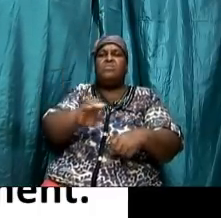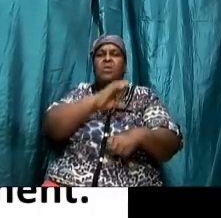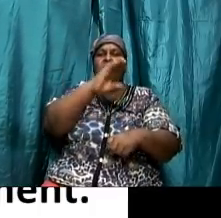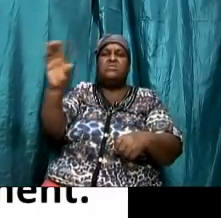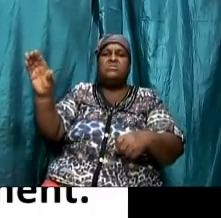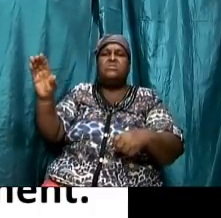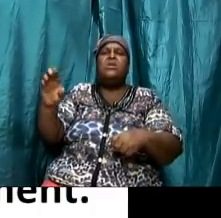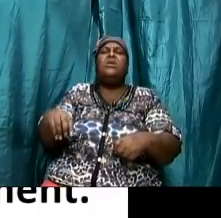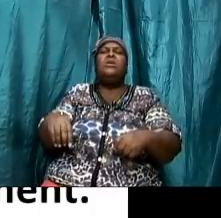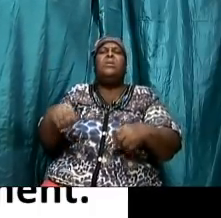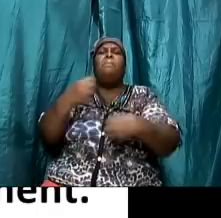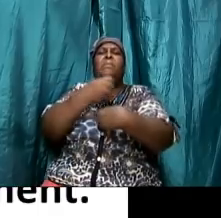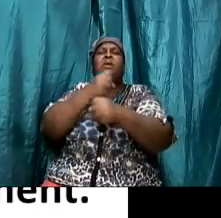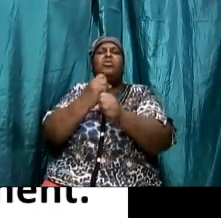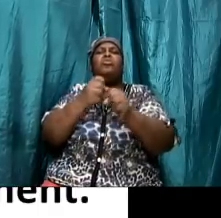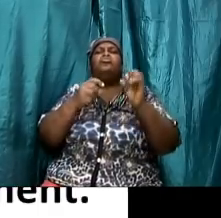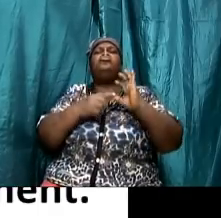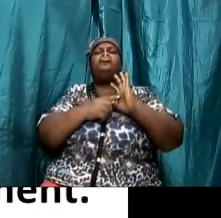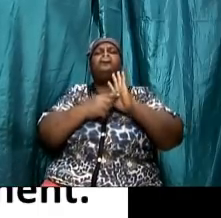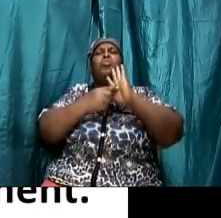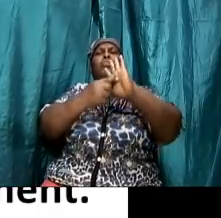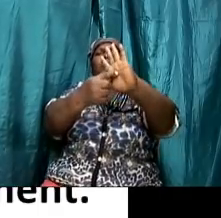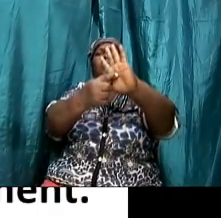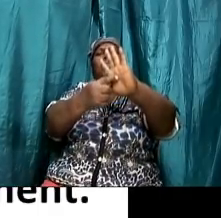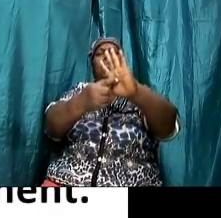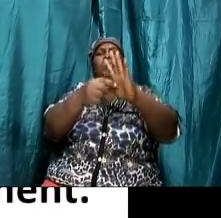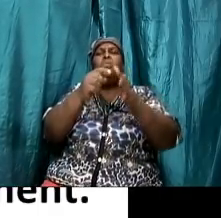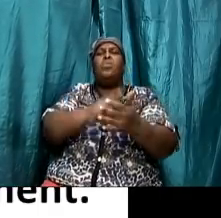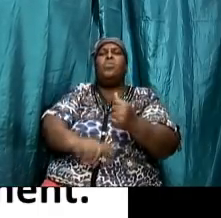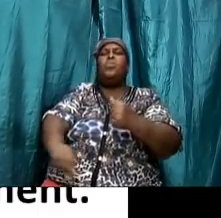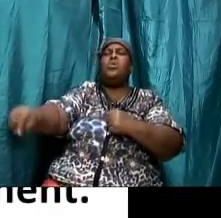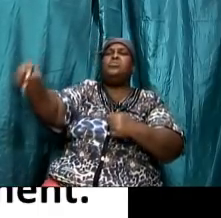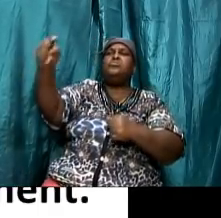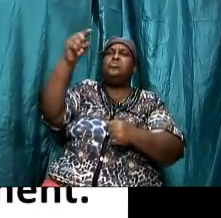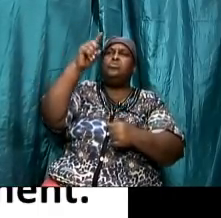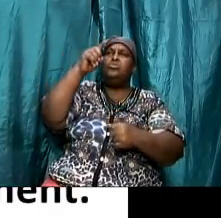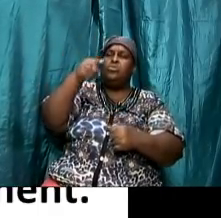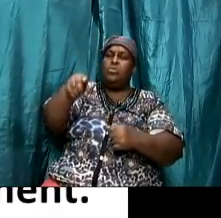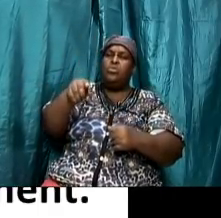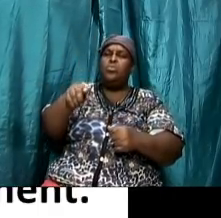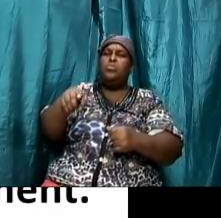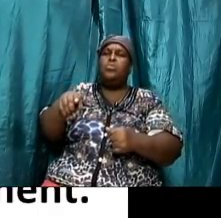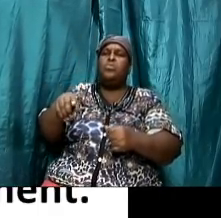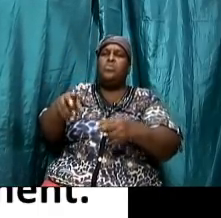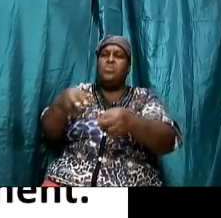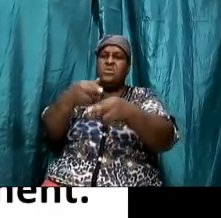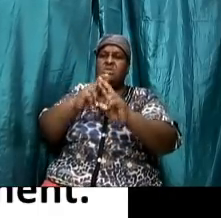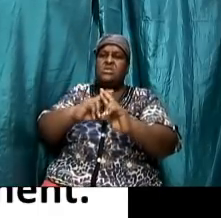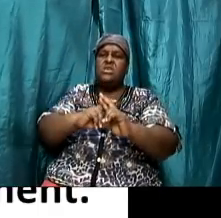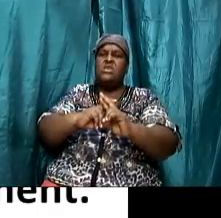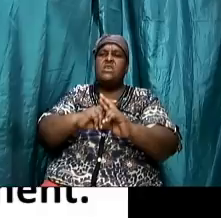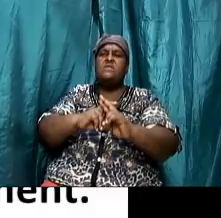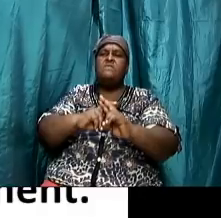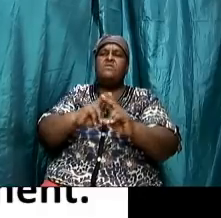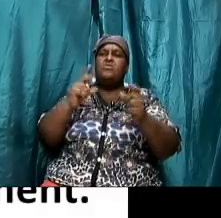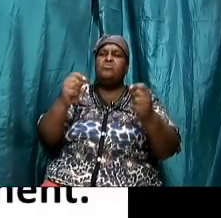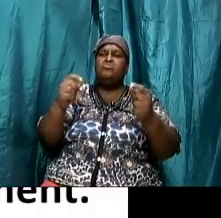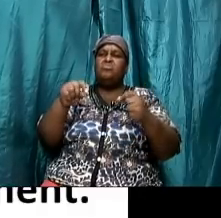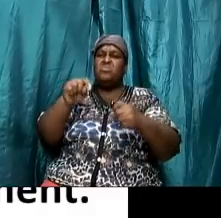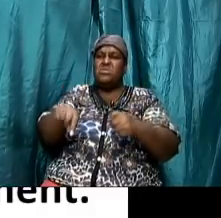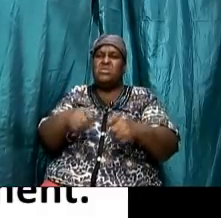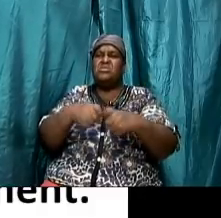law was practically what should you get for committing this particular sin and jesus said okay